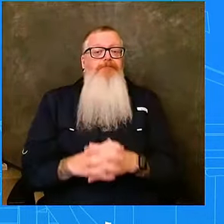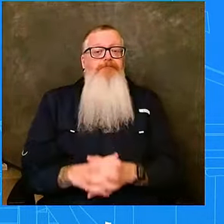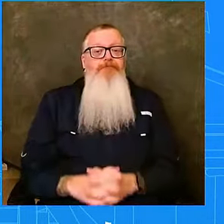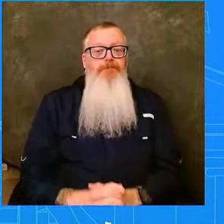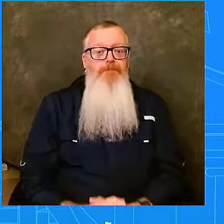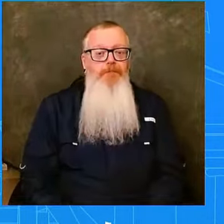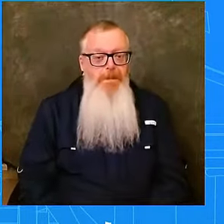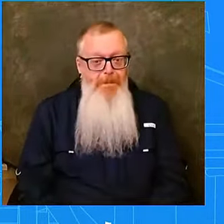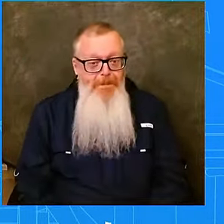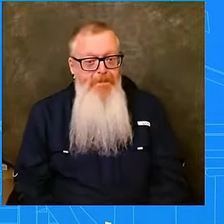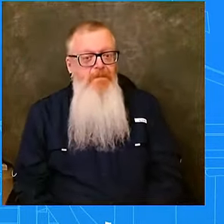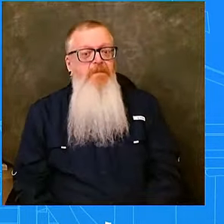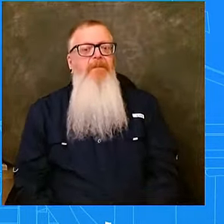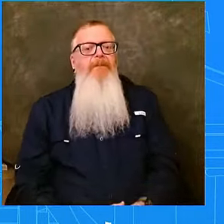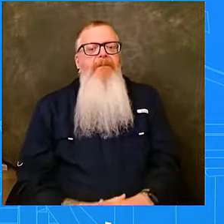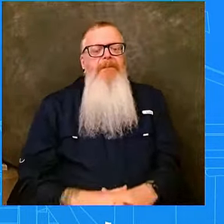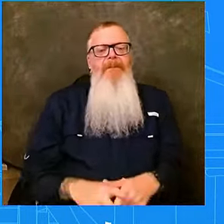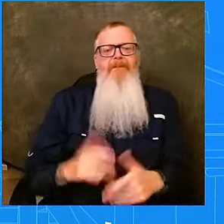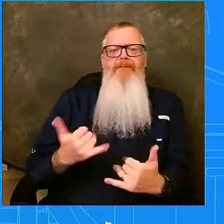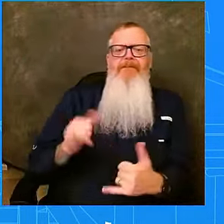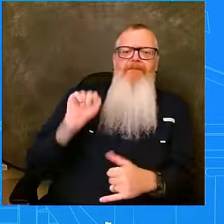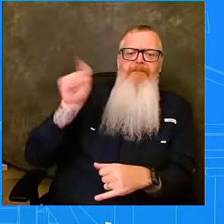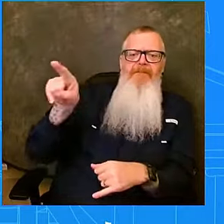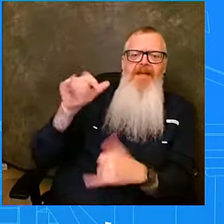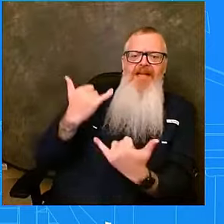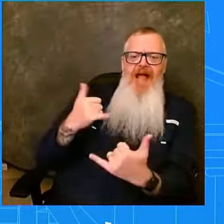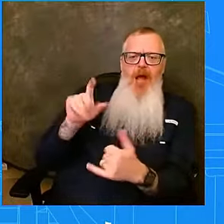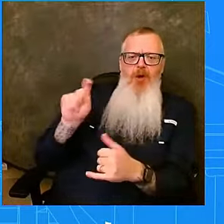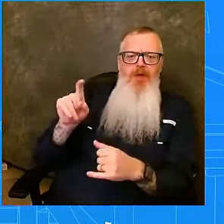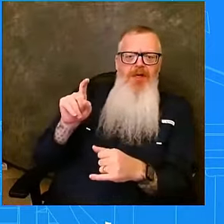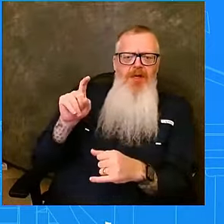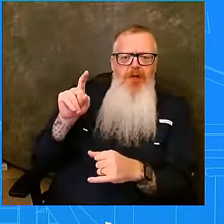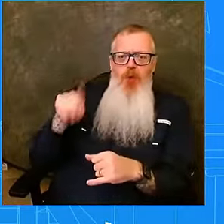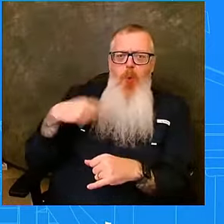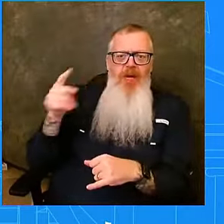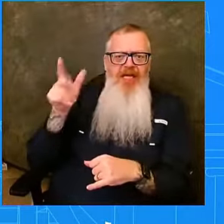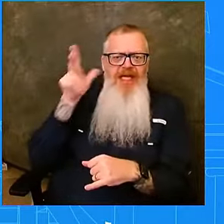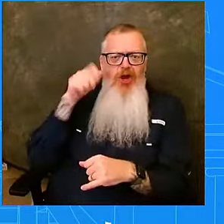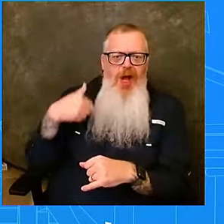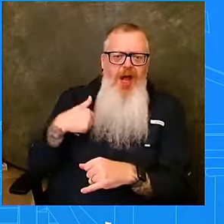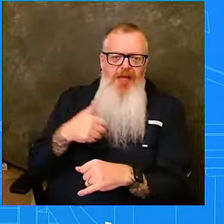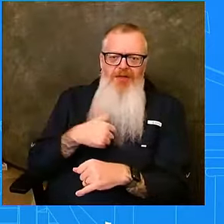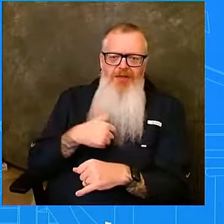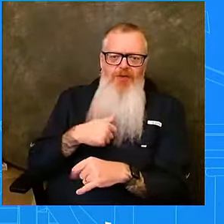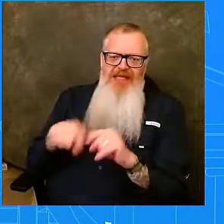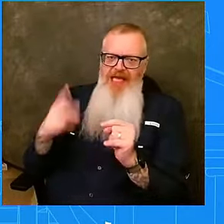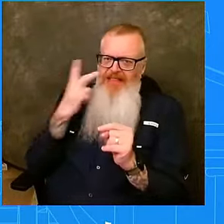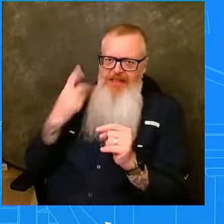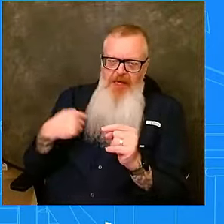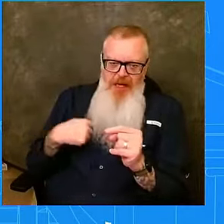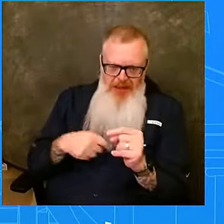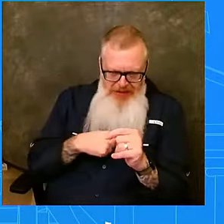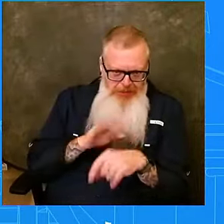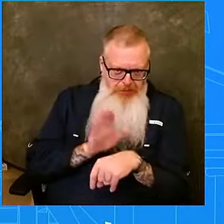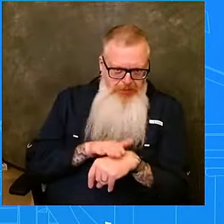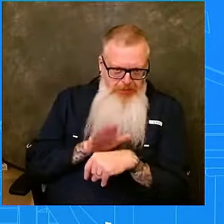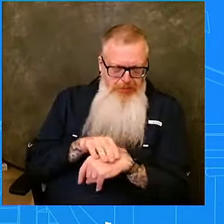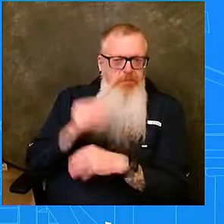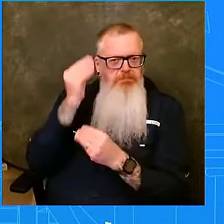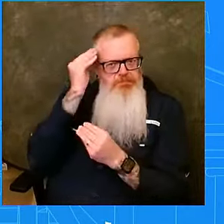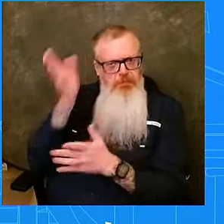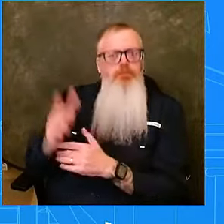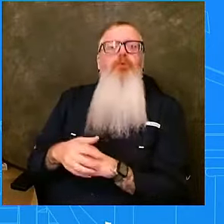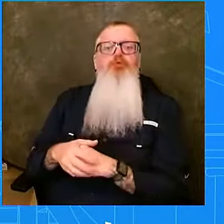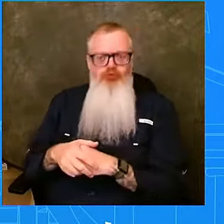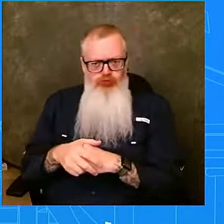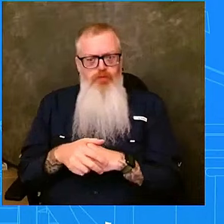So I'm going to start calling on folks right now. Go ahead. Go ahead. Thank you. appreciate you making this time. Do you have